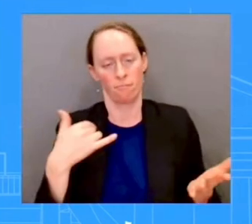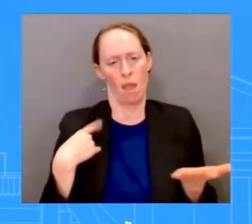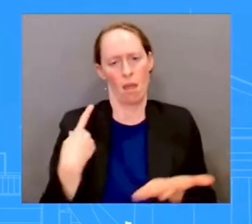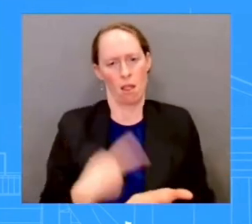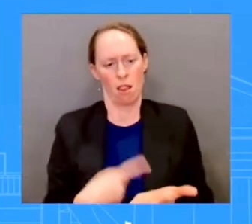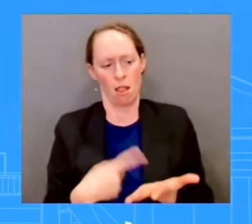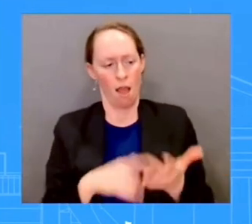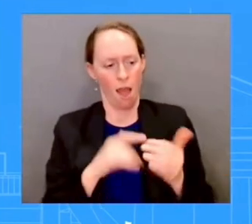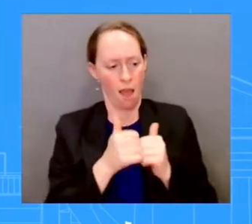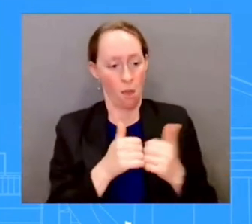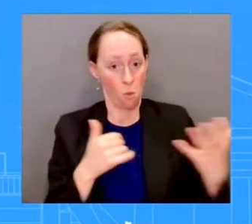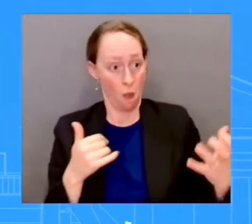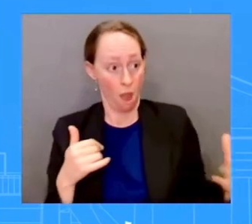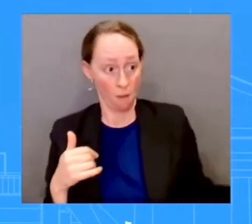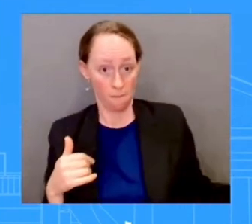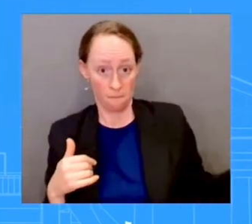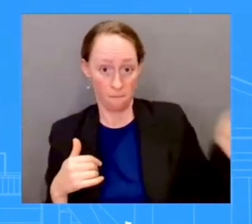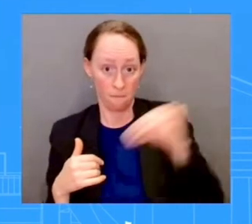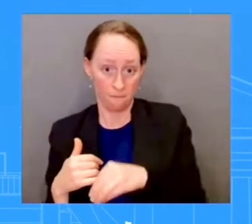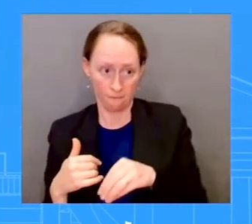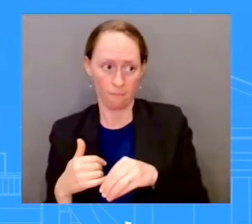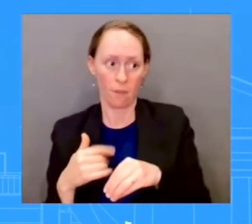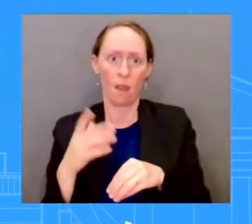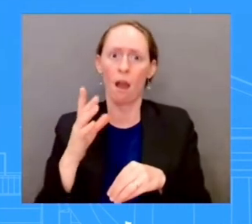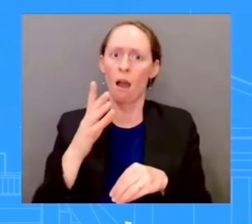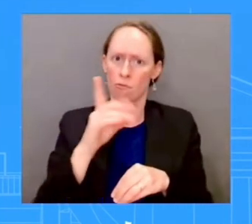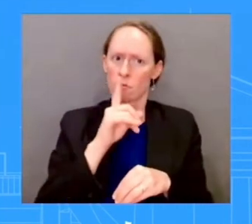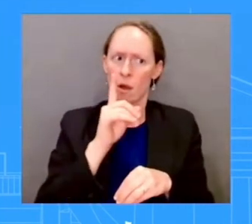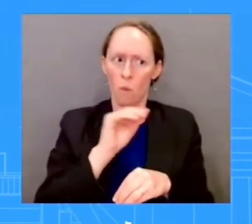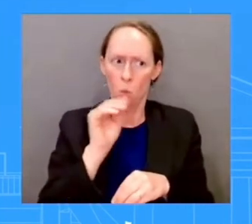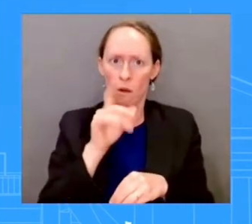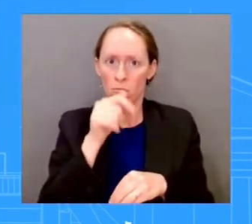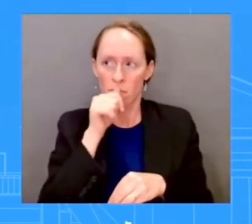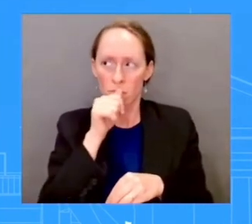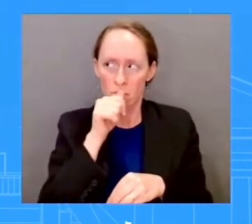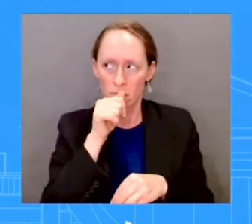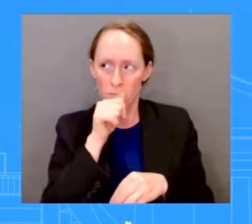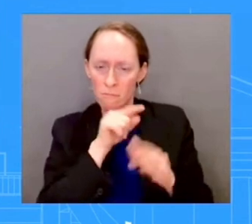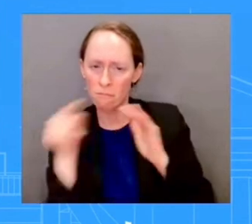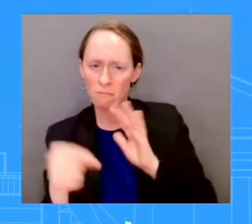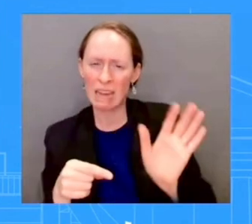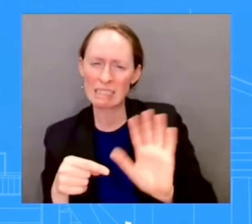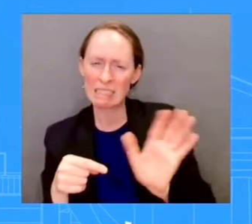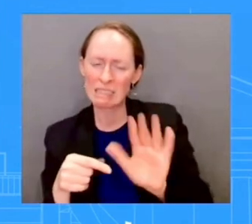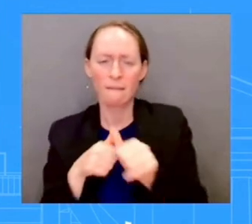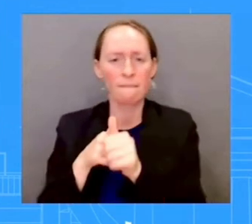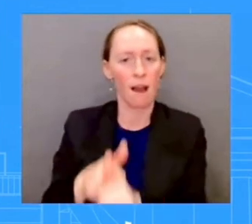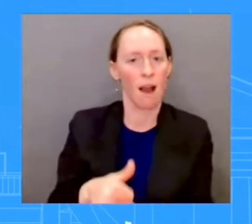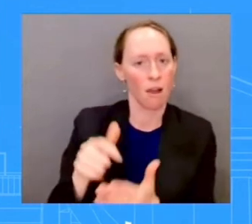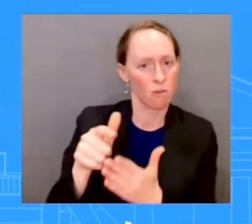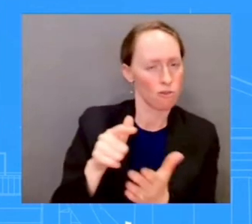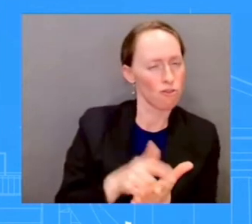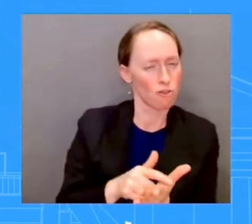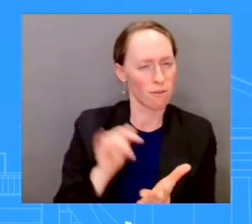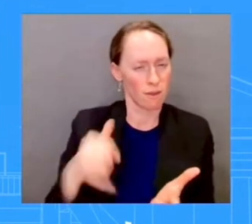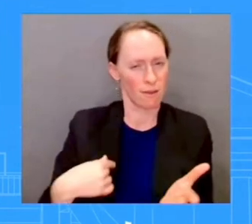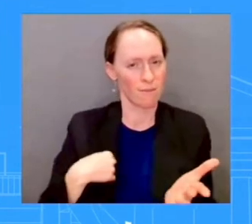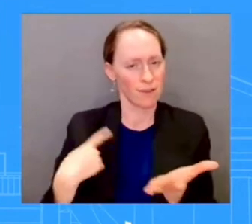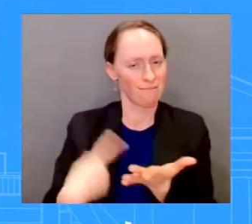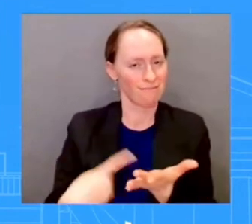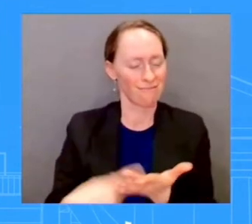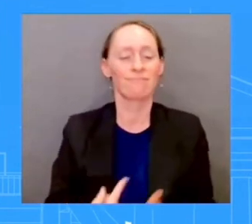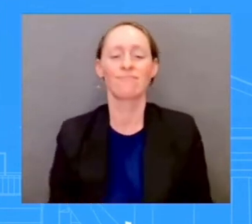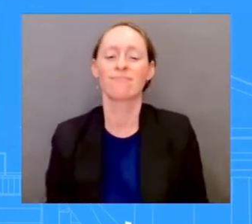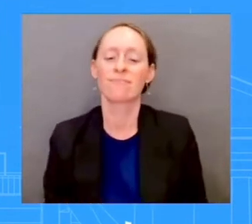clear what I was trying to say. And when the two-year parole for those folks, whether they be the folks from